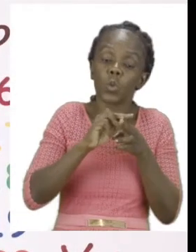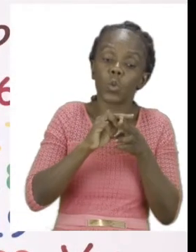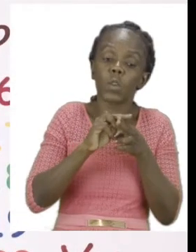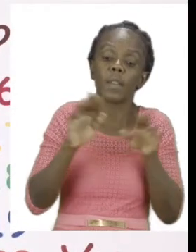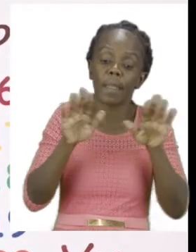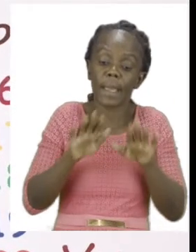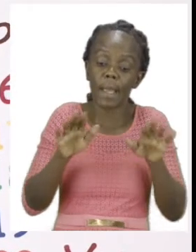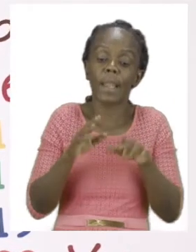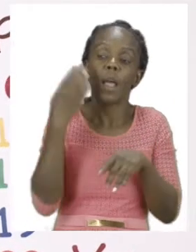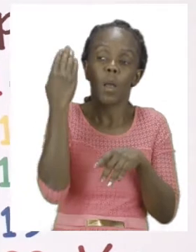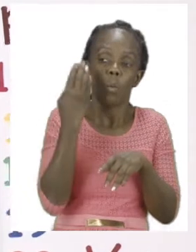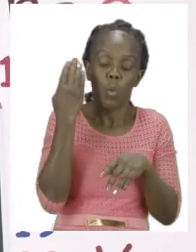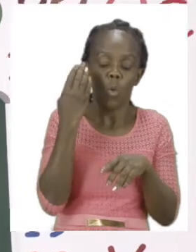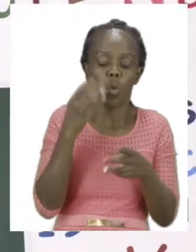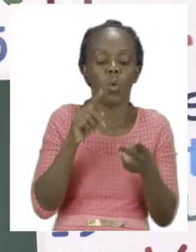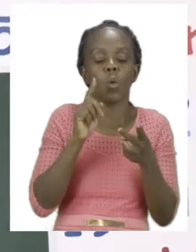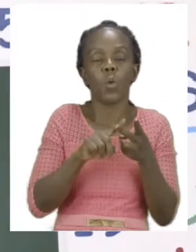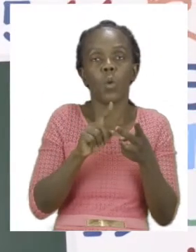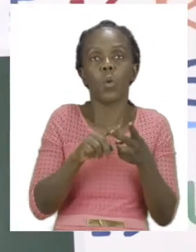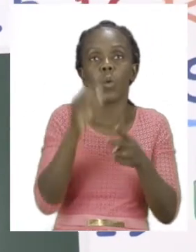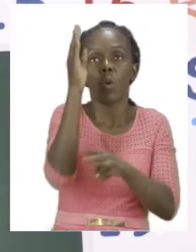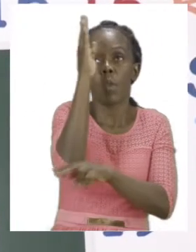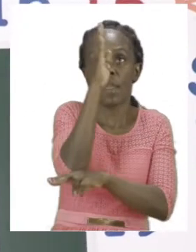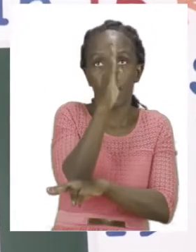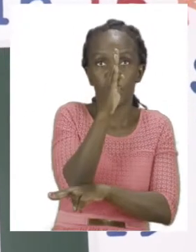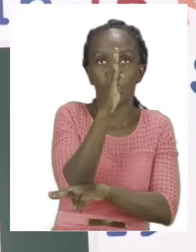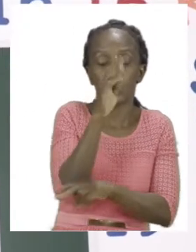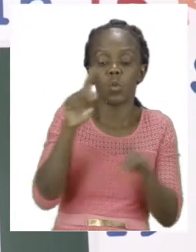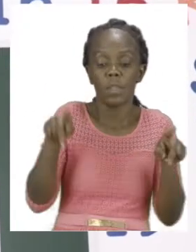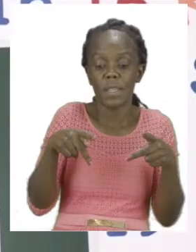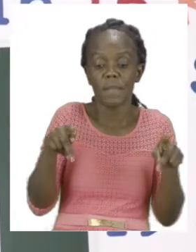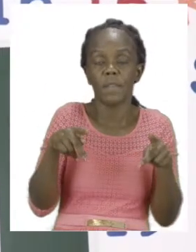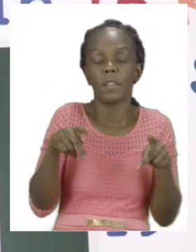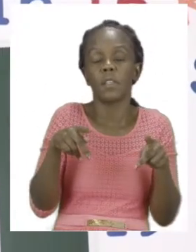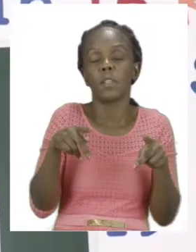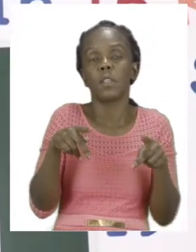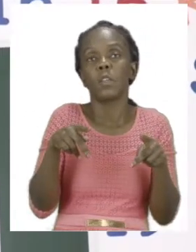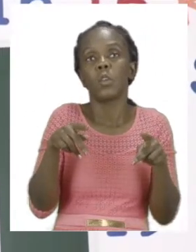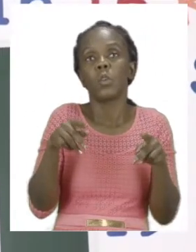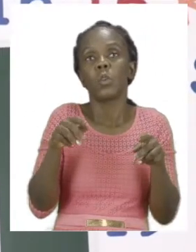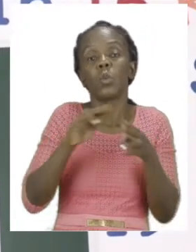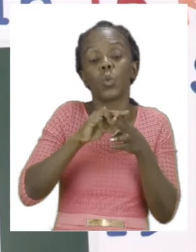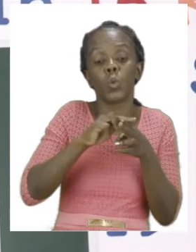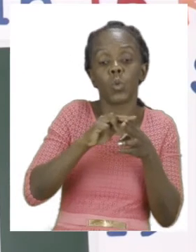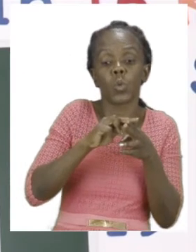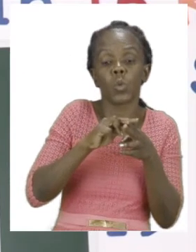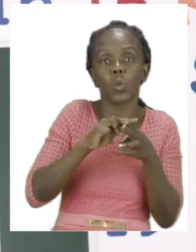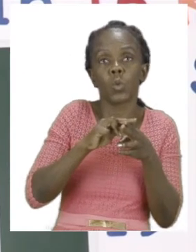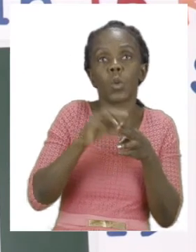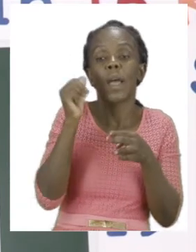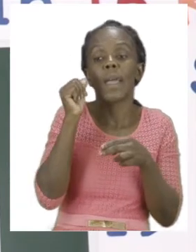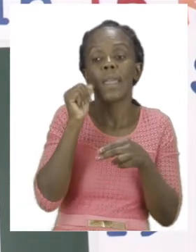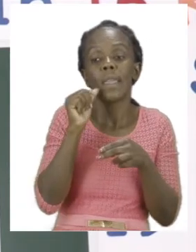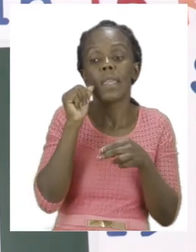are going to use a blue color. And then for the afternoon you are going to